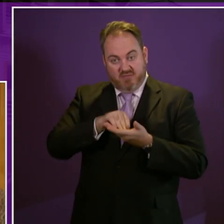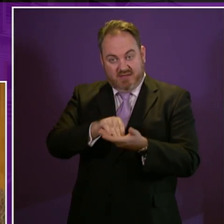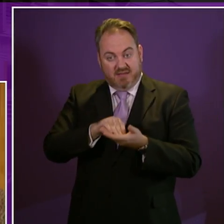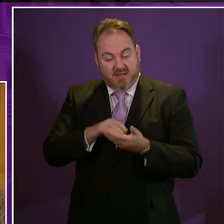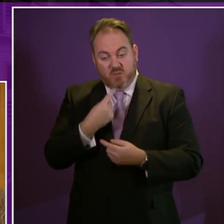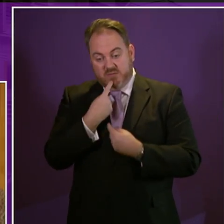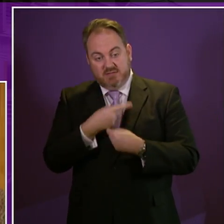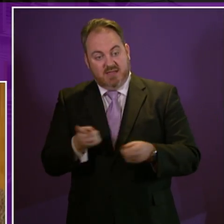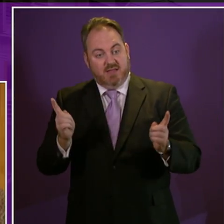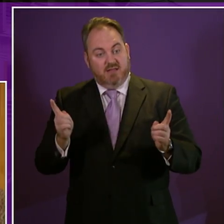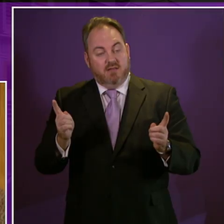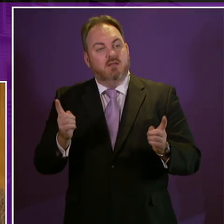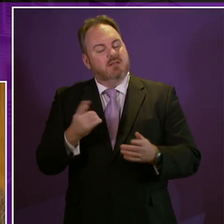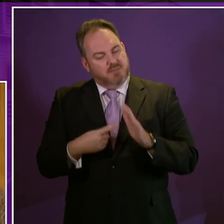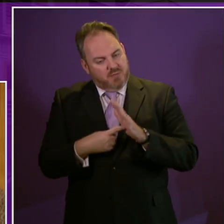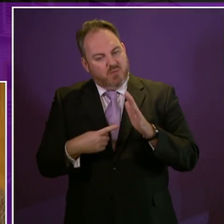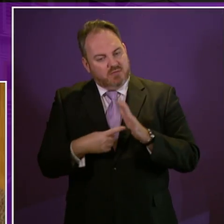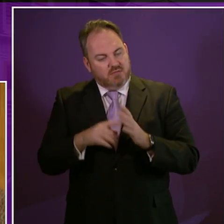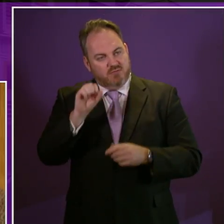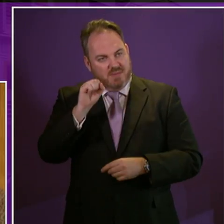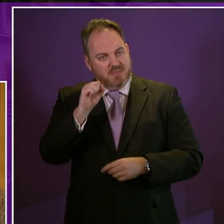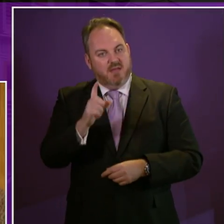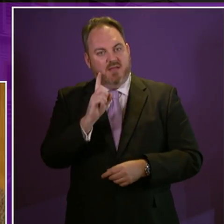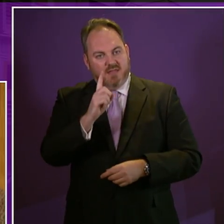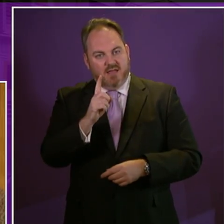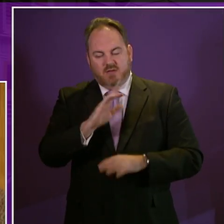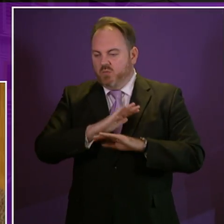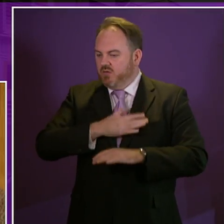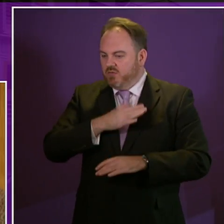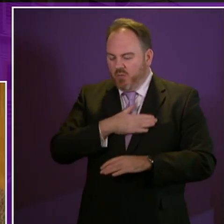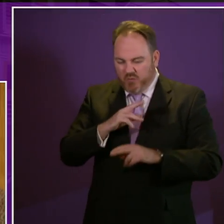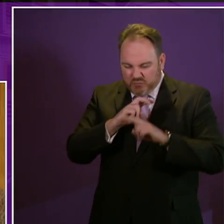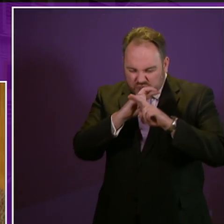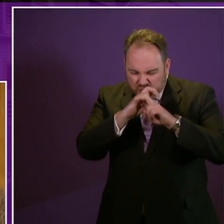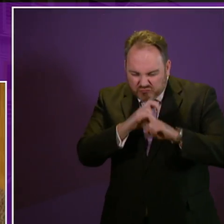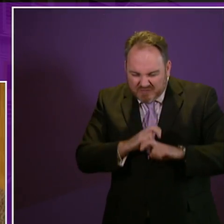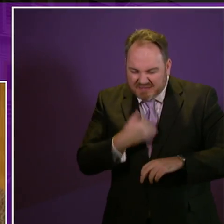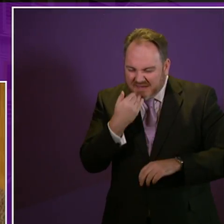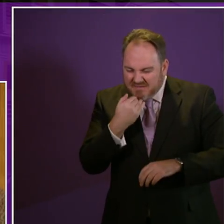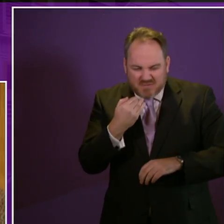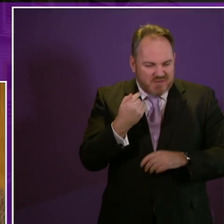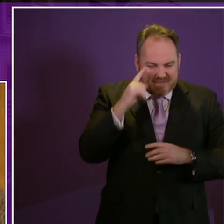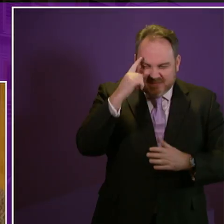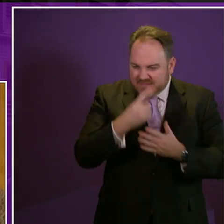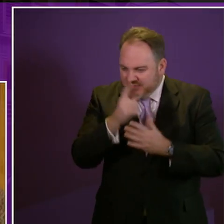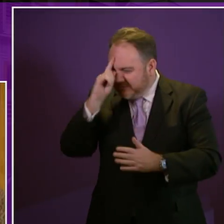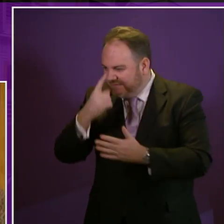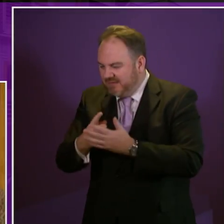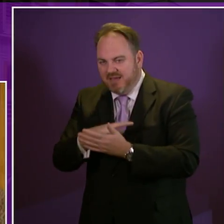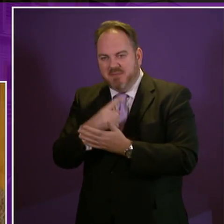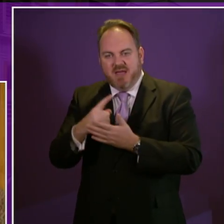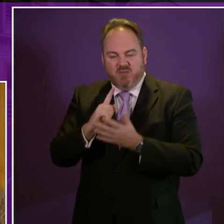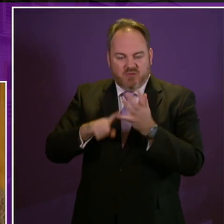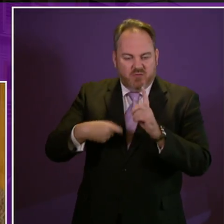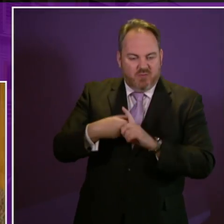I want to again stress the need to move the debate away from the magnifying glass type scrutiny we currently see with regards to UK Government